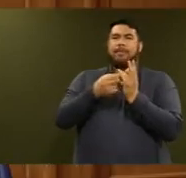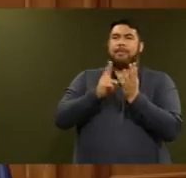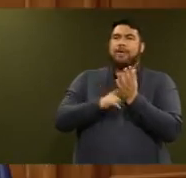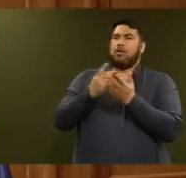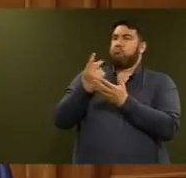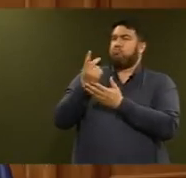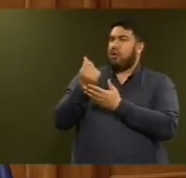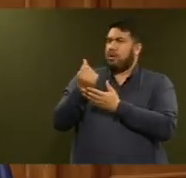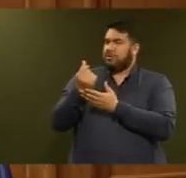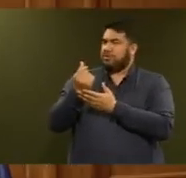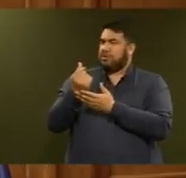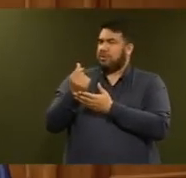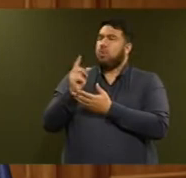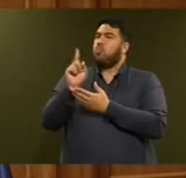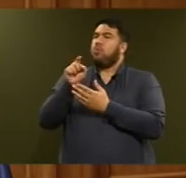Spiegel.